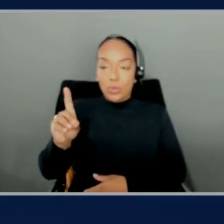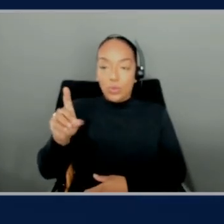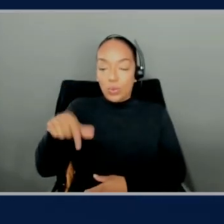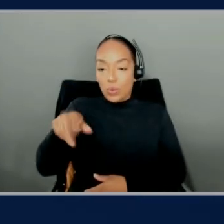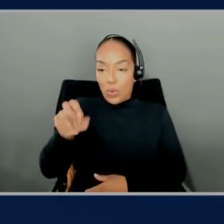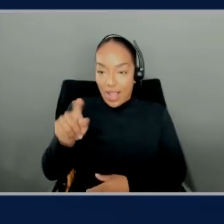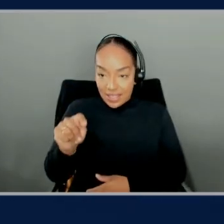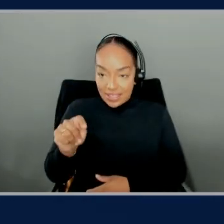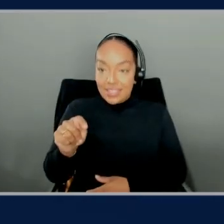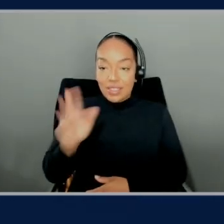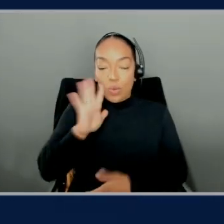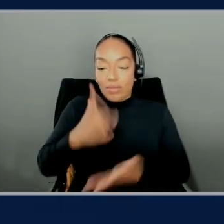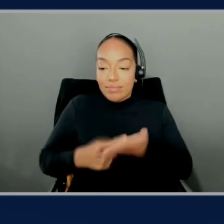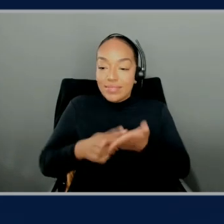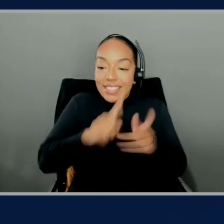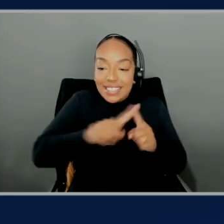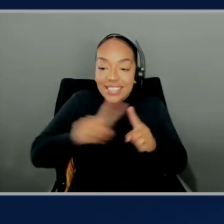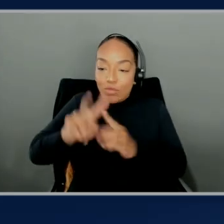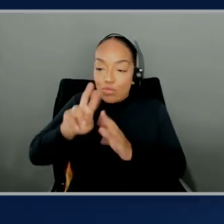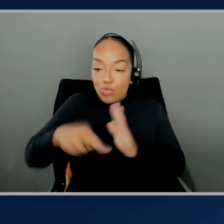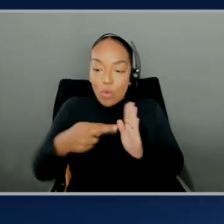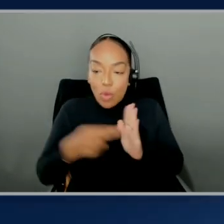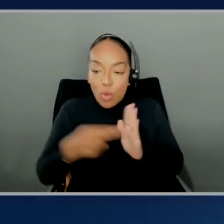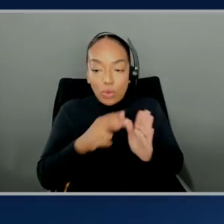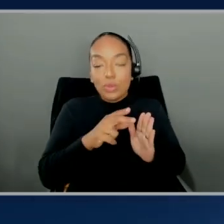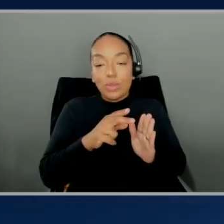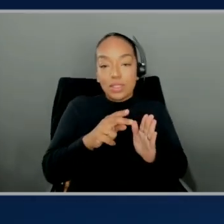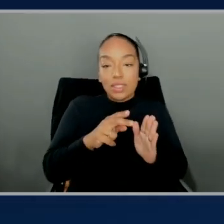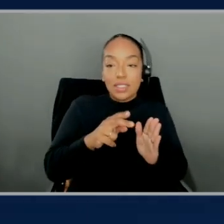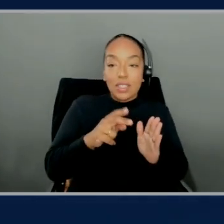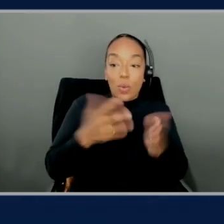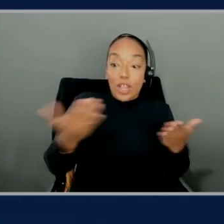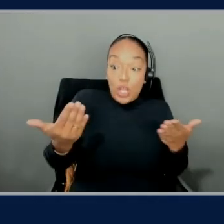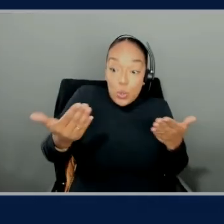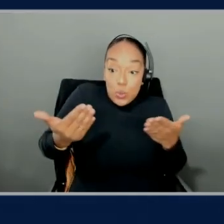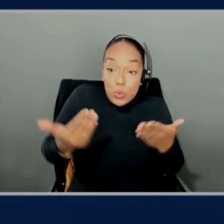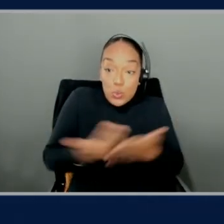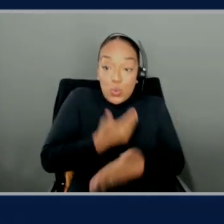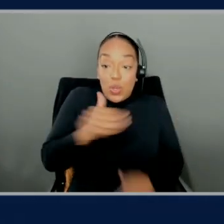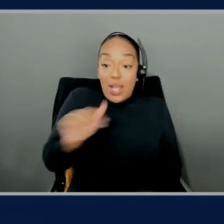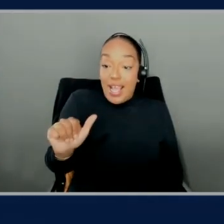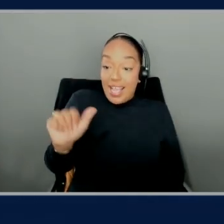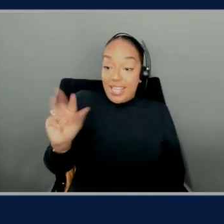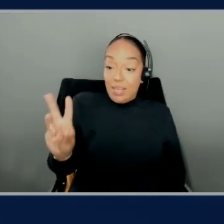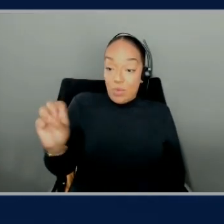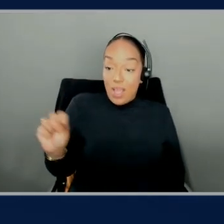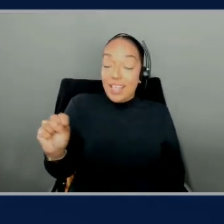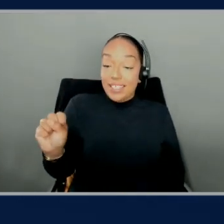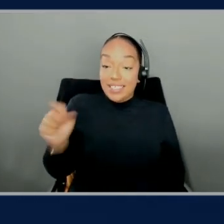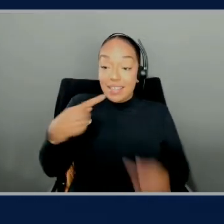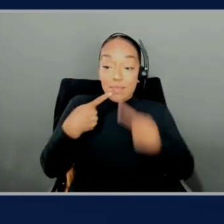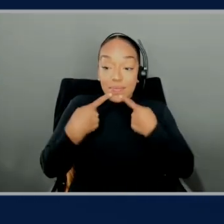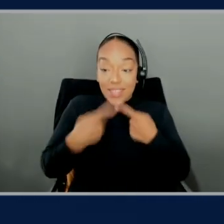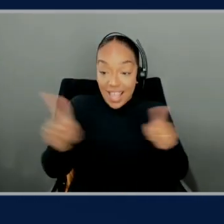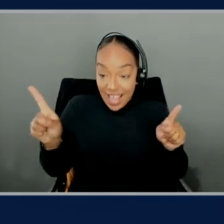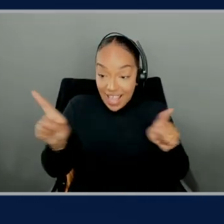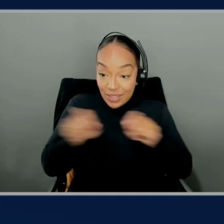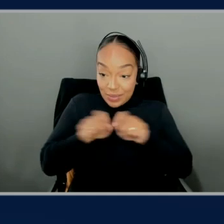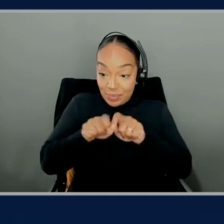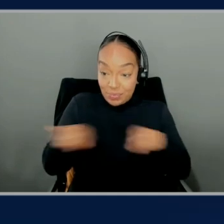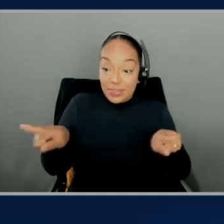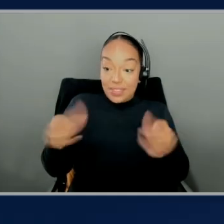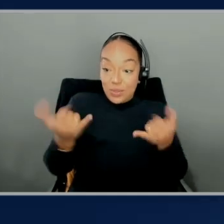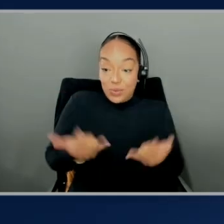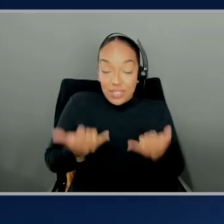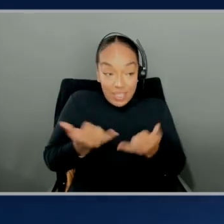we'll talk more about different roles and industries with the brand new AWS Simulearn that was announced today and launched. So should we dive